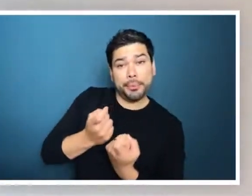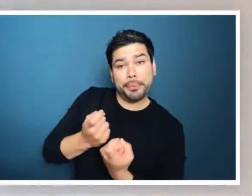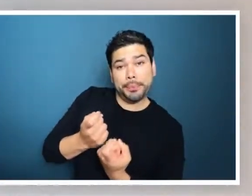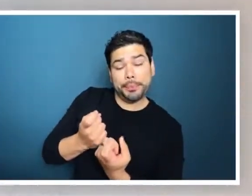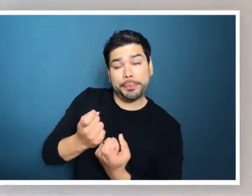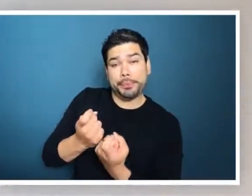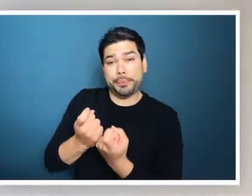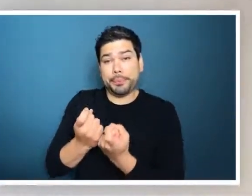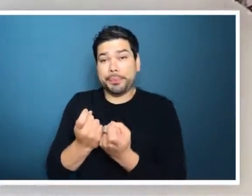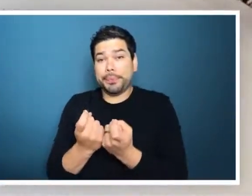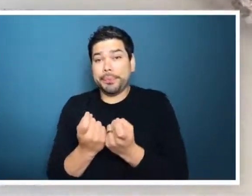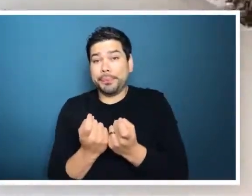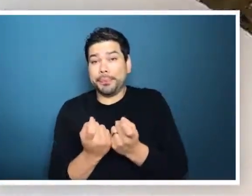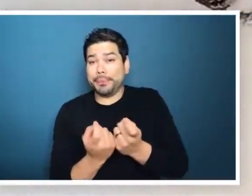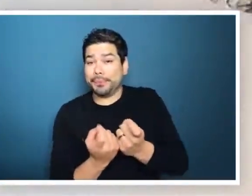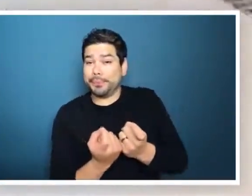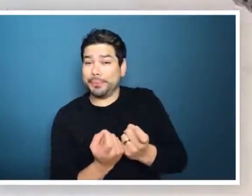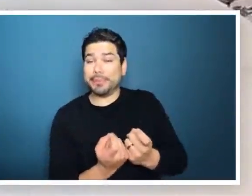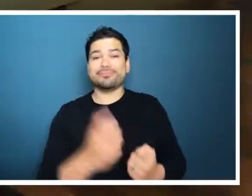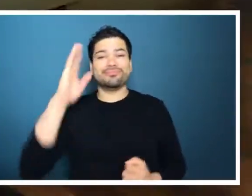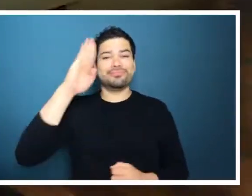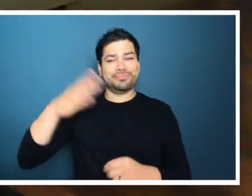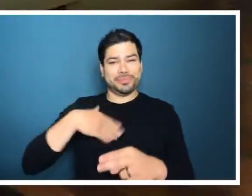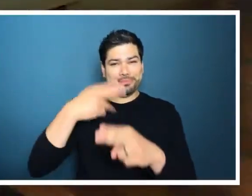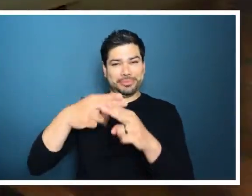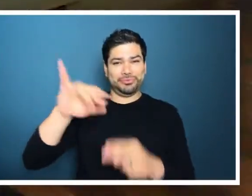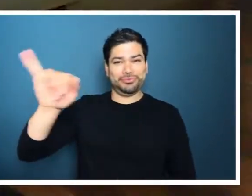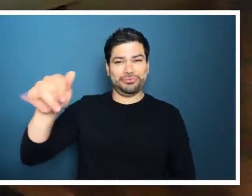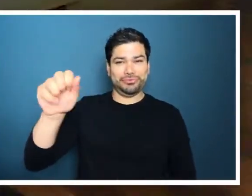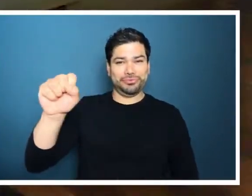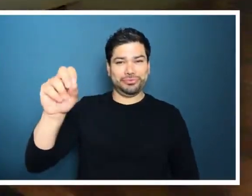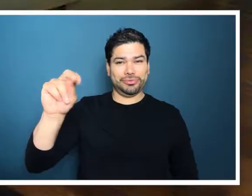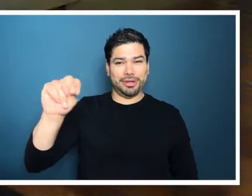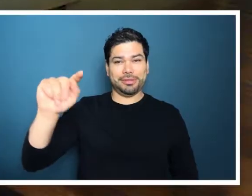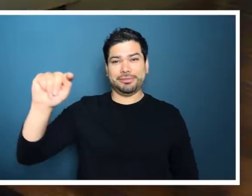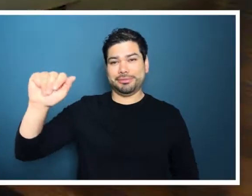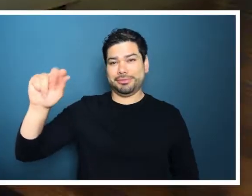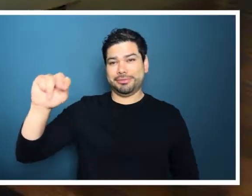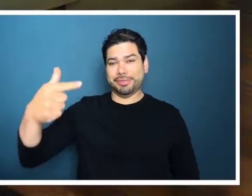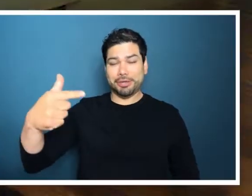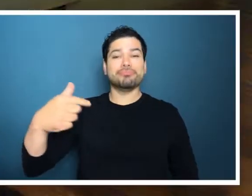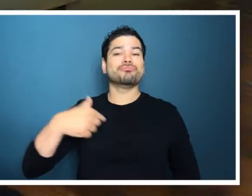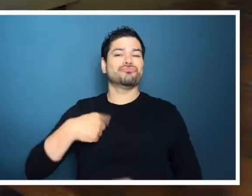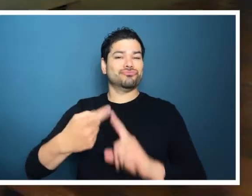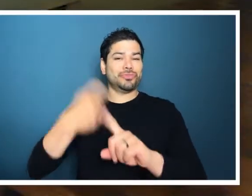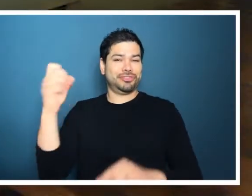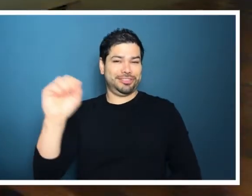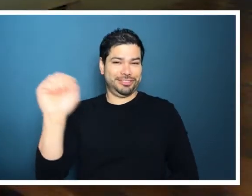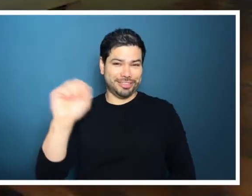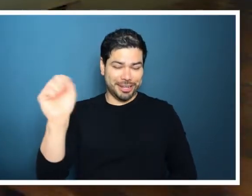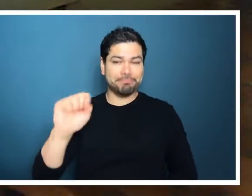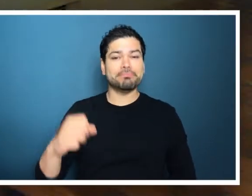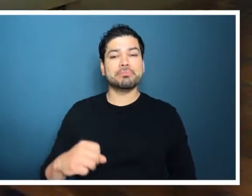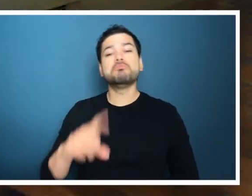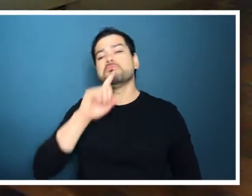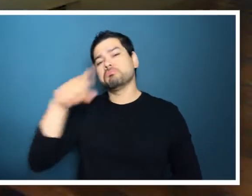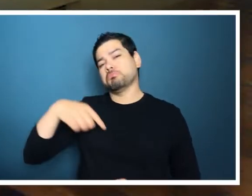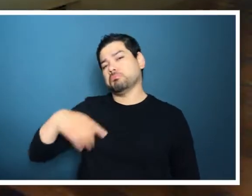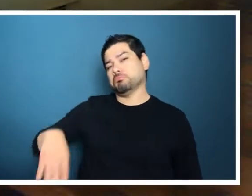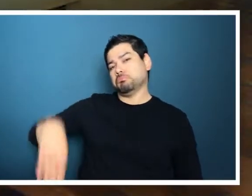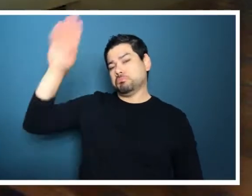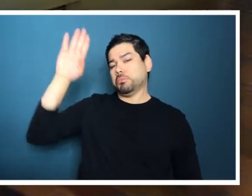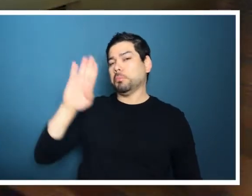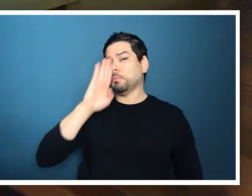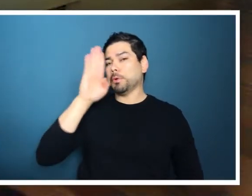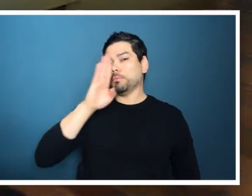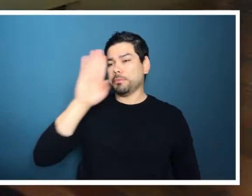speed. Jason, an Asian man, signs to camera. Hi, my name is Jason Kane. I'm from Seattle,